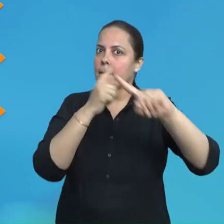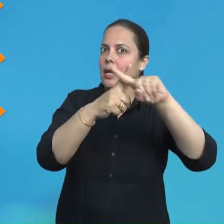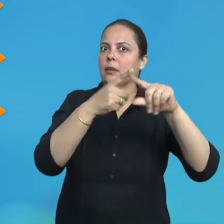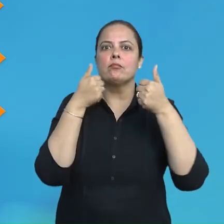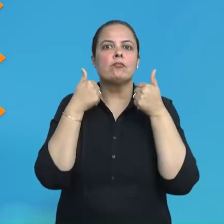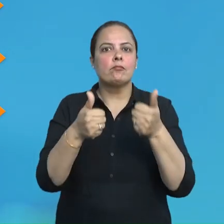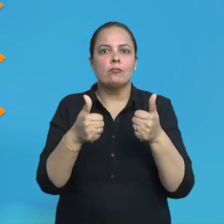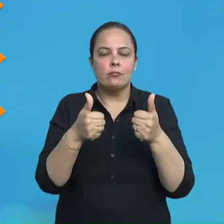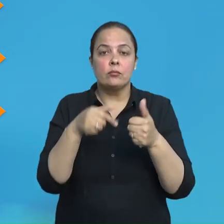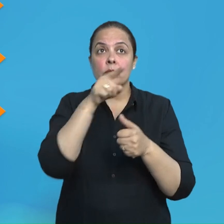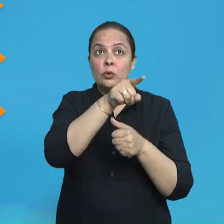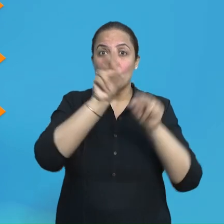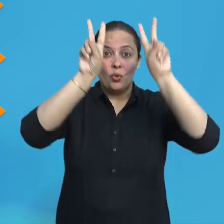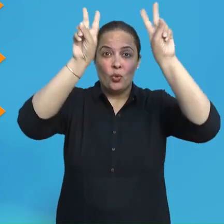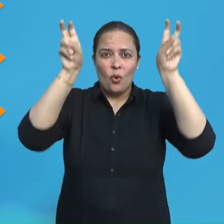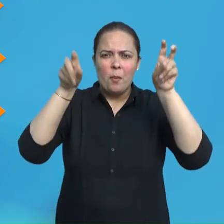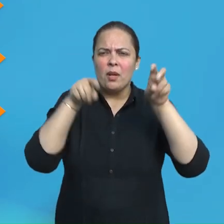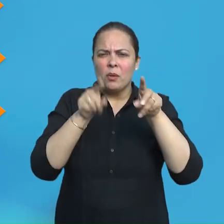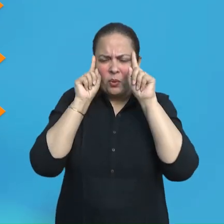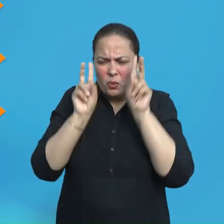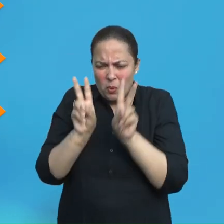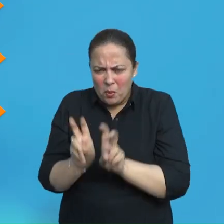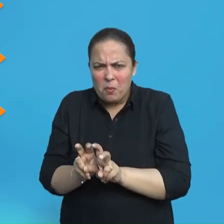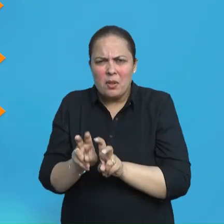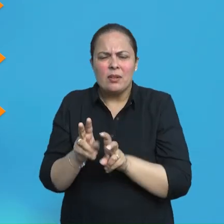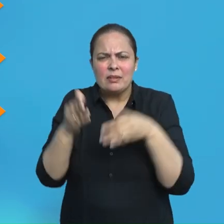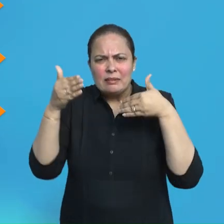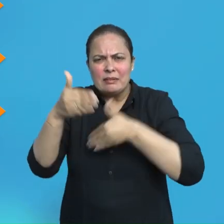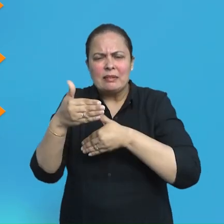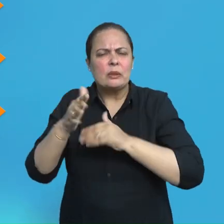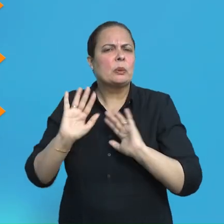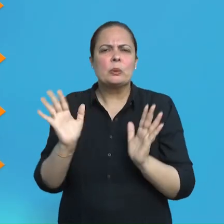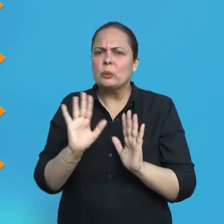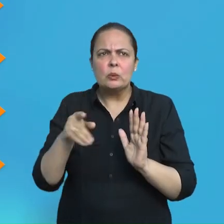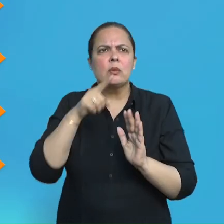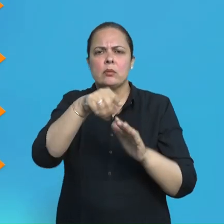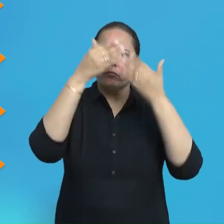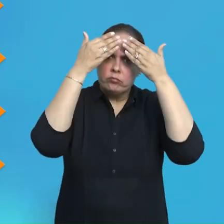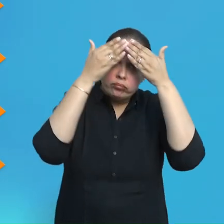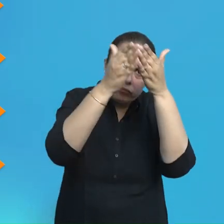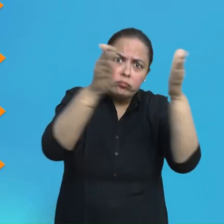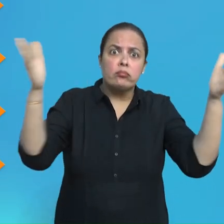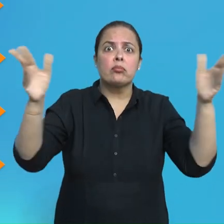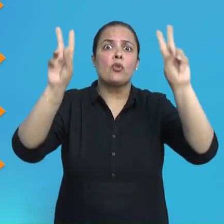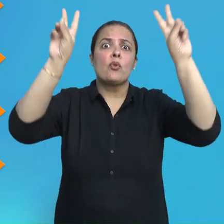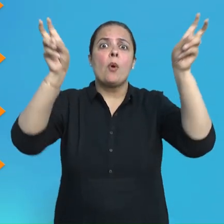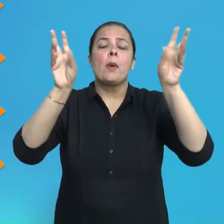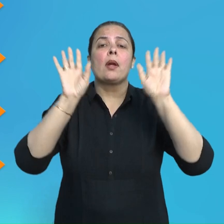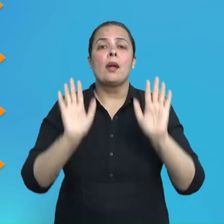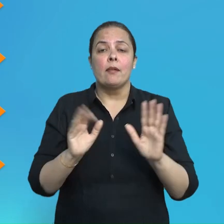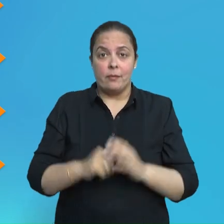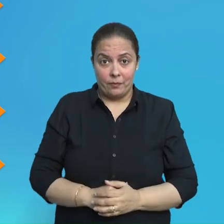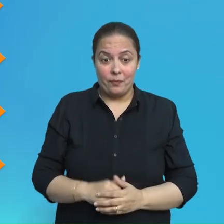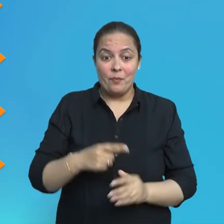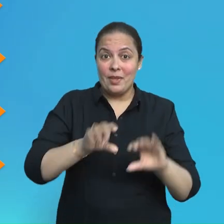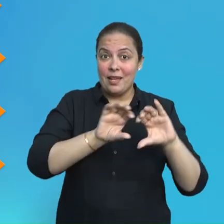and cover a range of topics, starting from simpler concepts in classes 3 and progressing to more